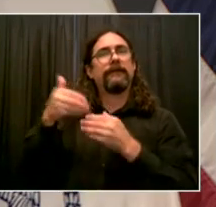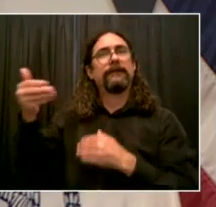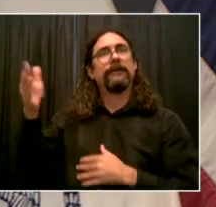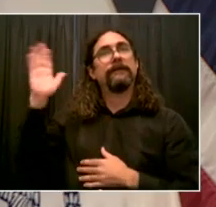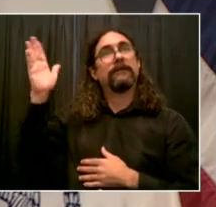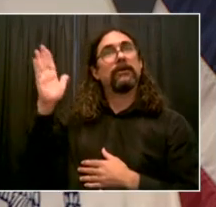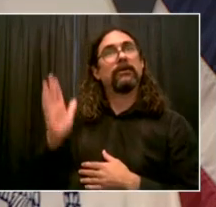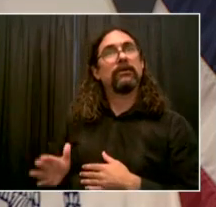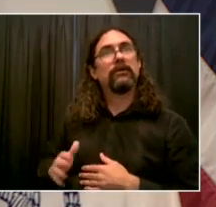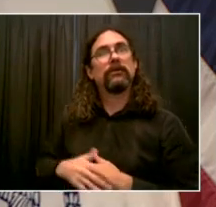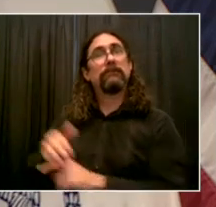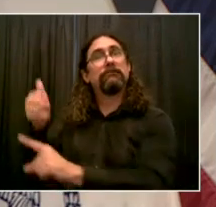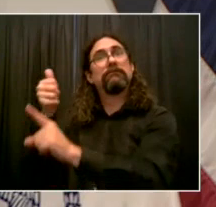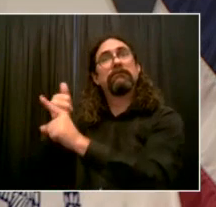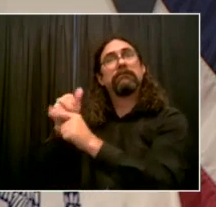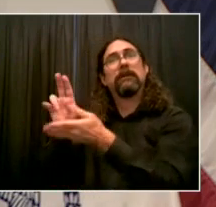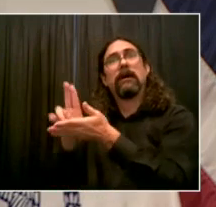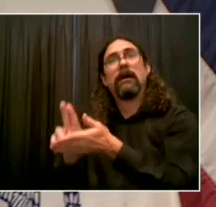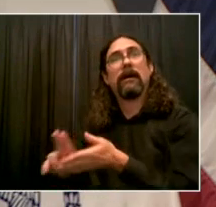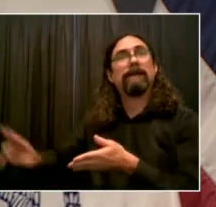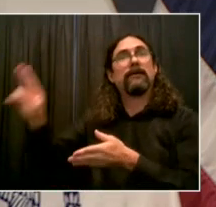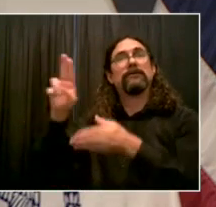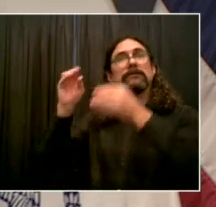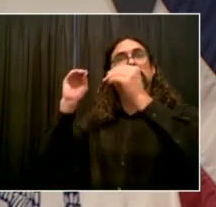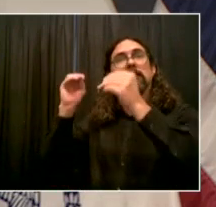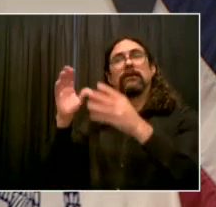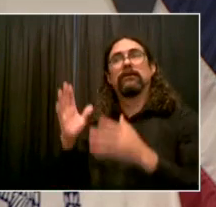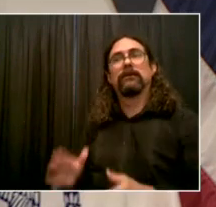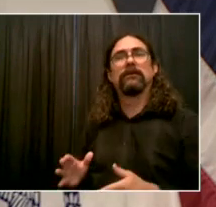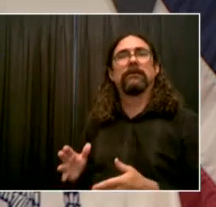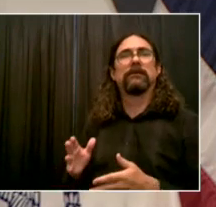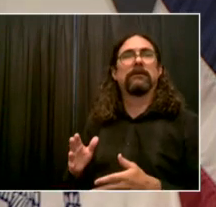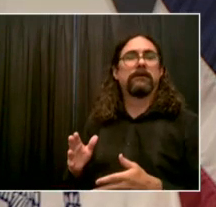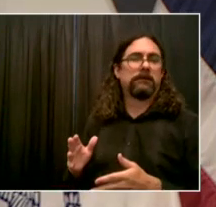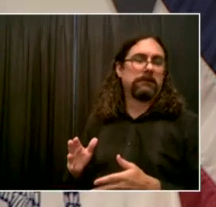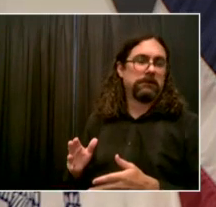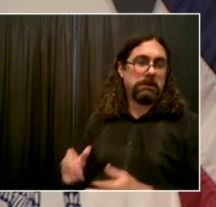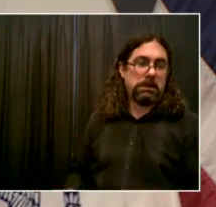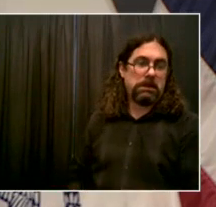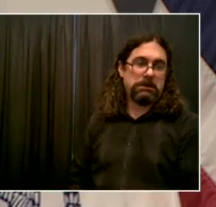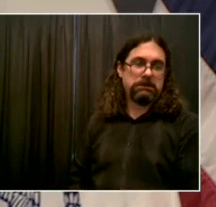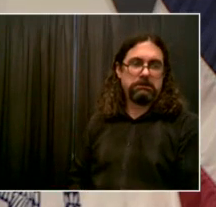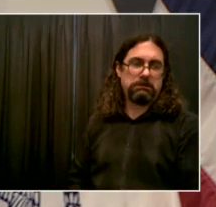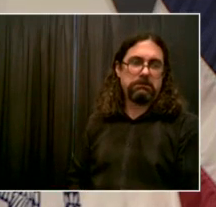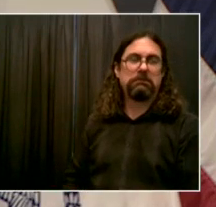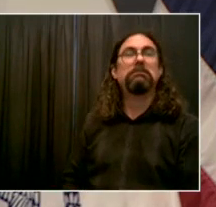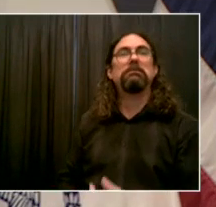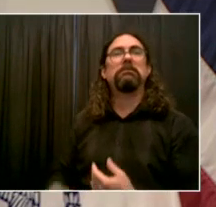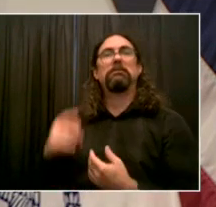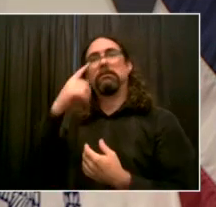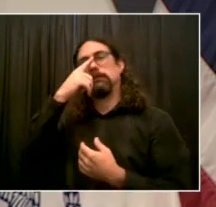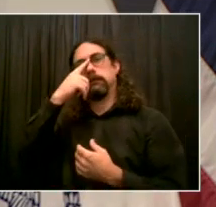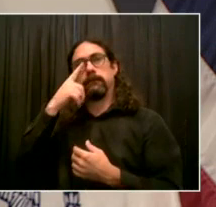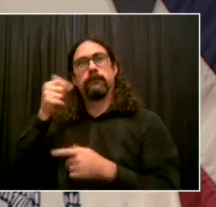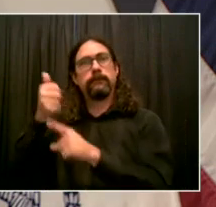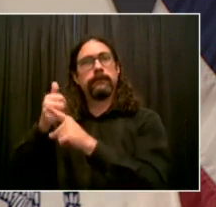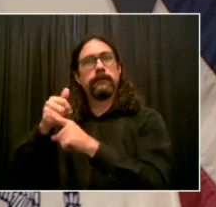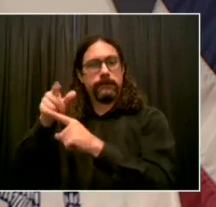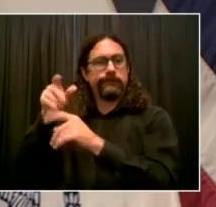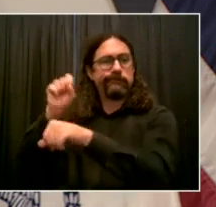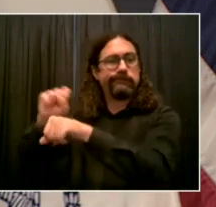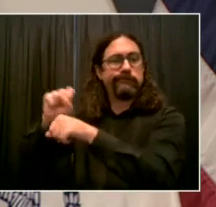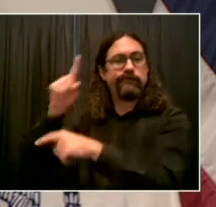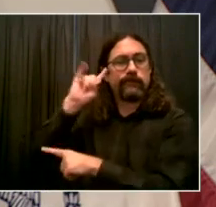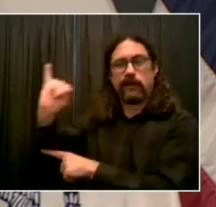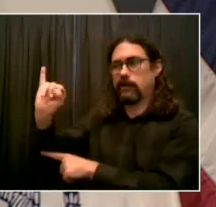and medicine at Columbia University, director of ICAP at Columbia as well and the Columbia world projects and